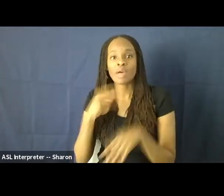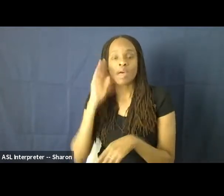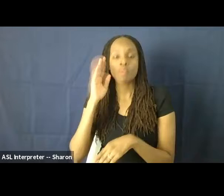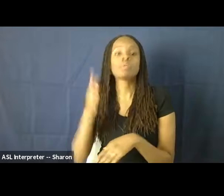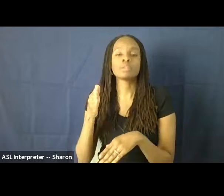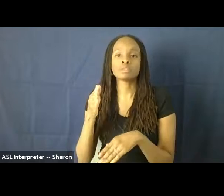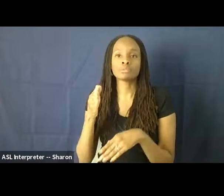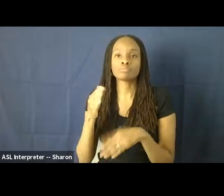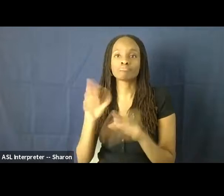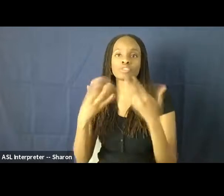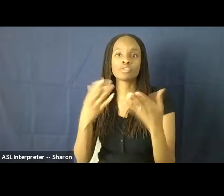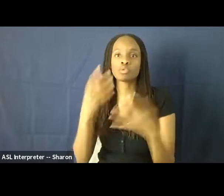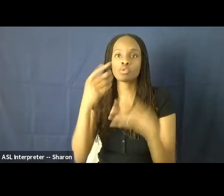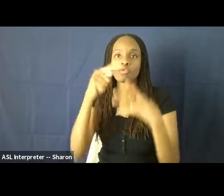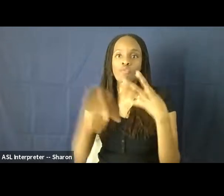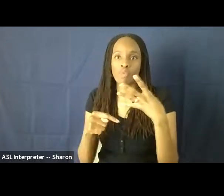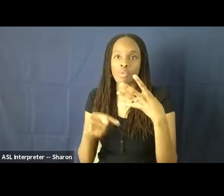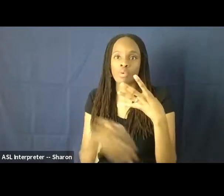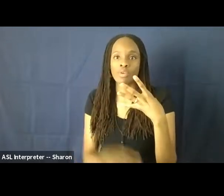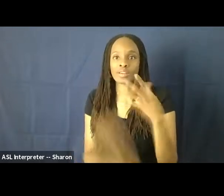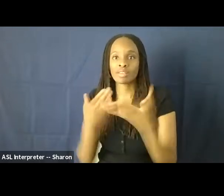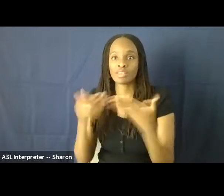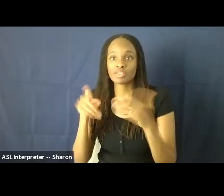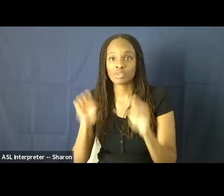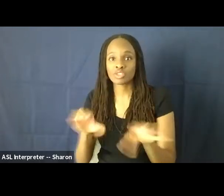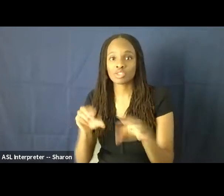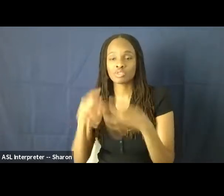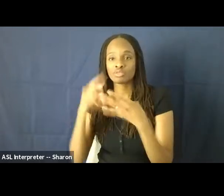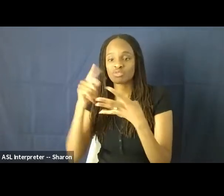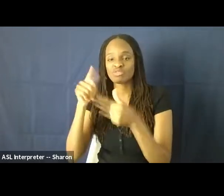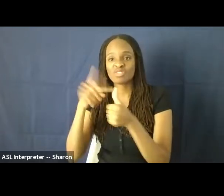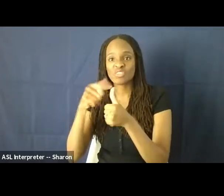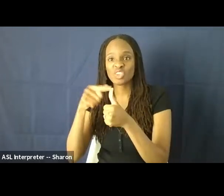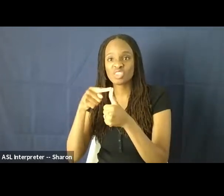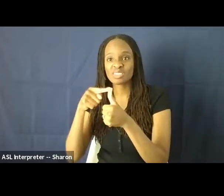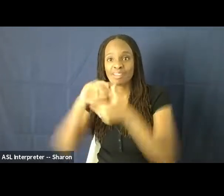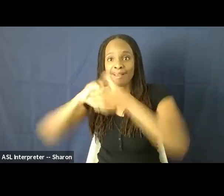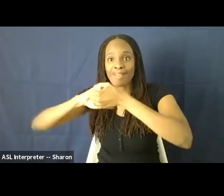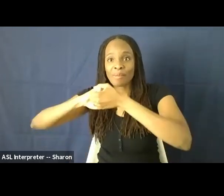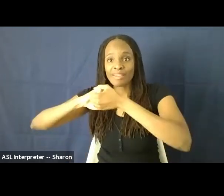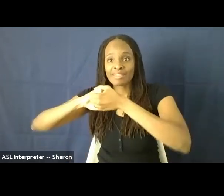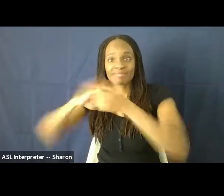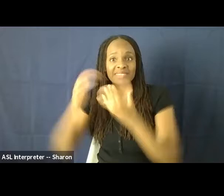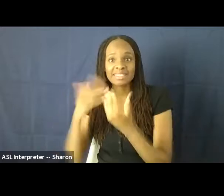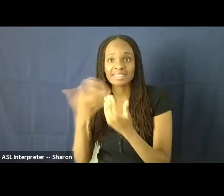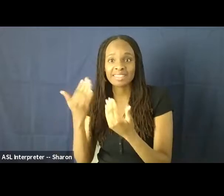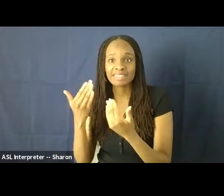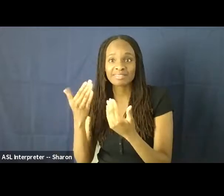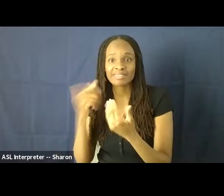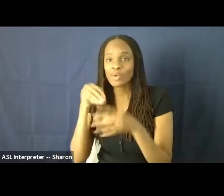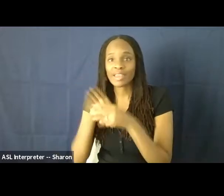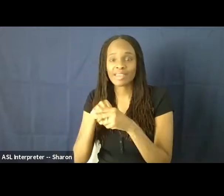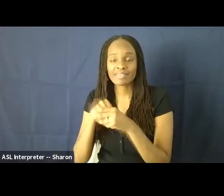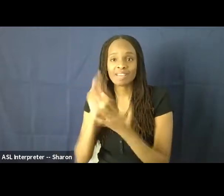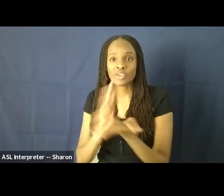And the first is to collaborate. This one's easy. You're in a university setting